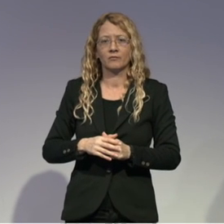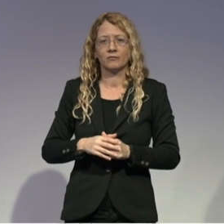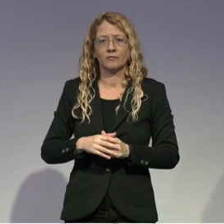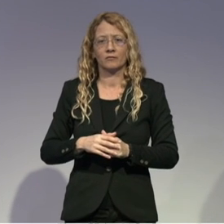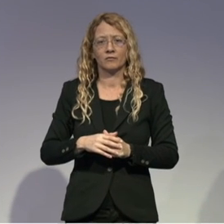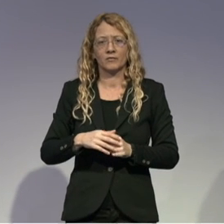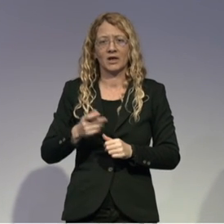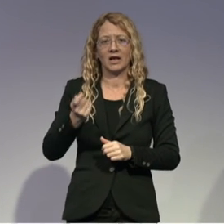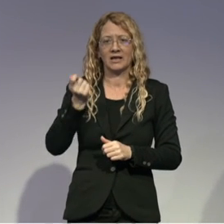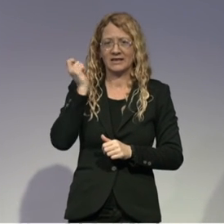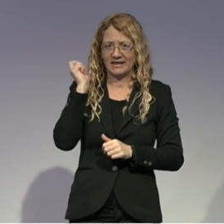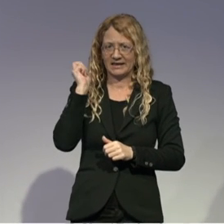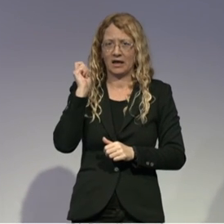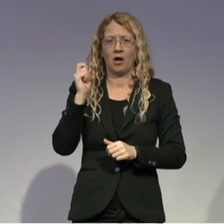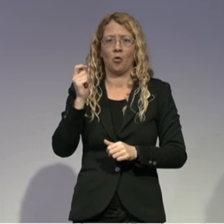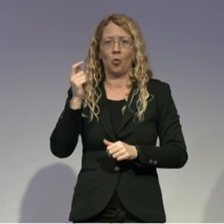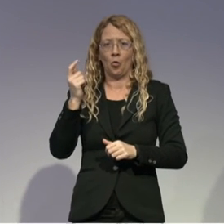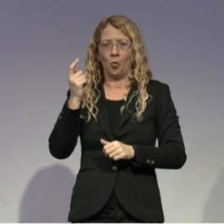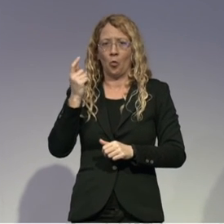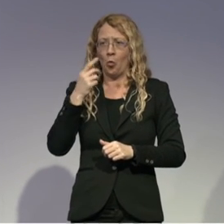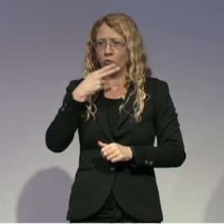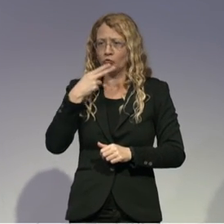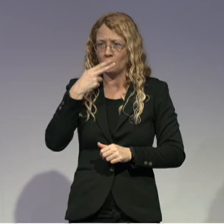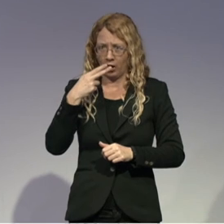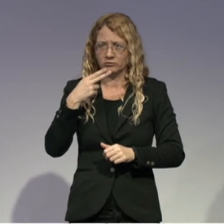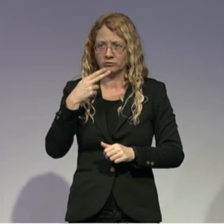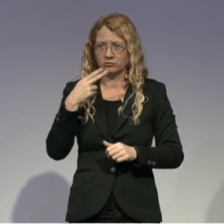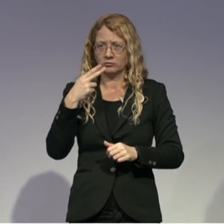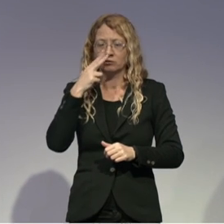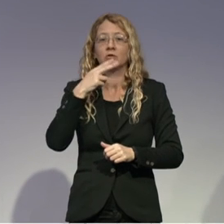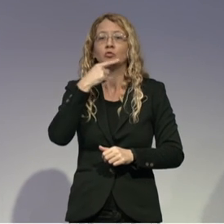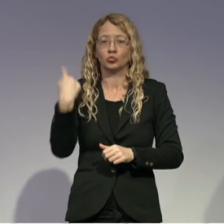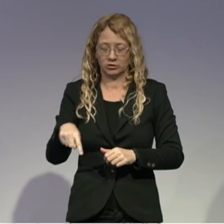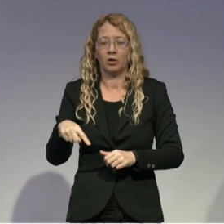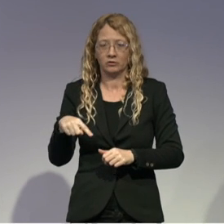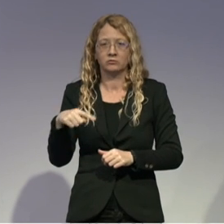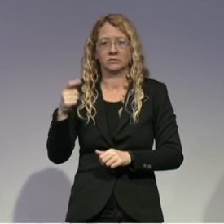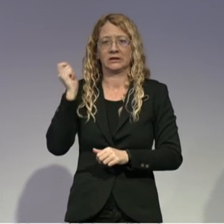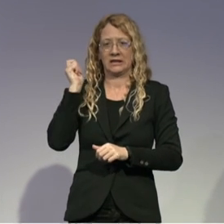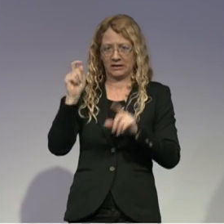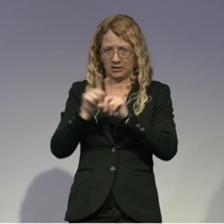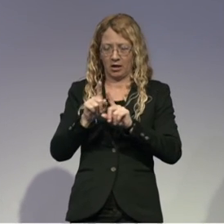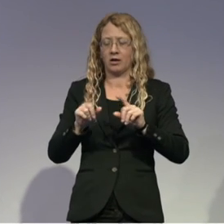where our hearing impaired technicians are assembling and distributing the solar ear.